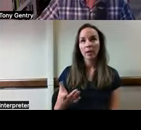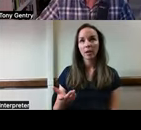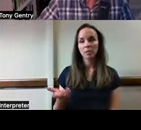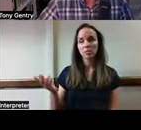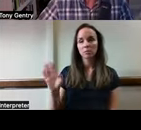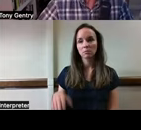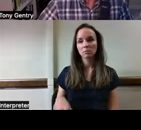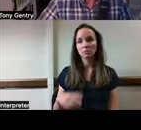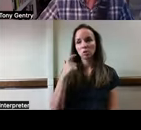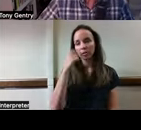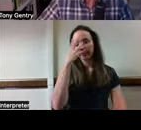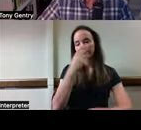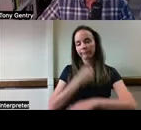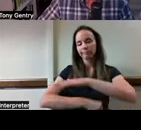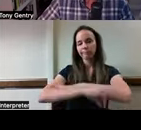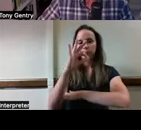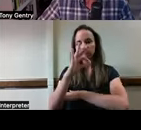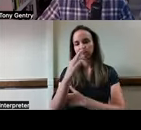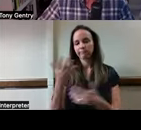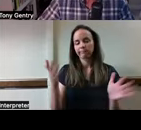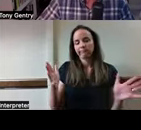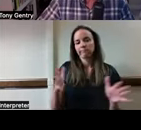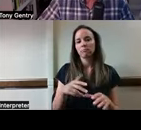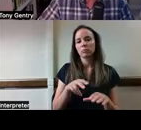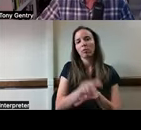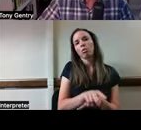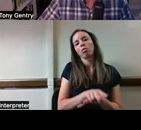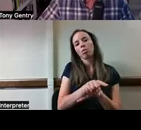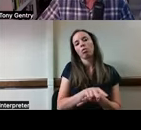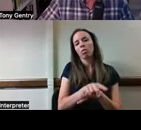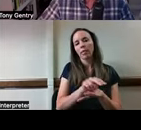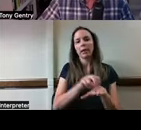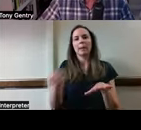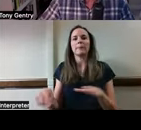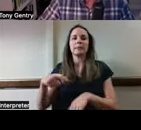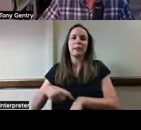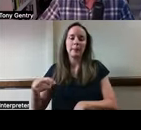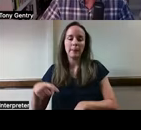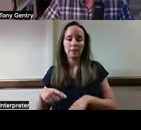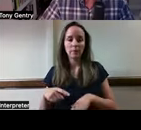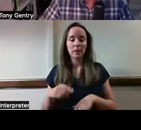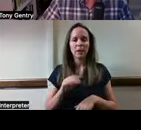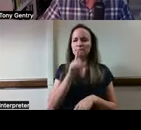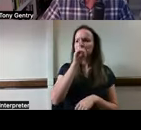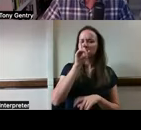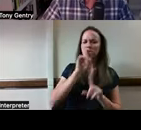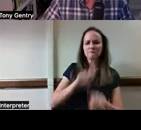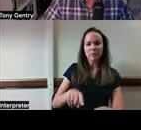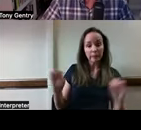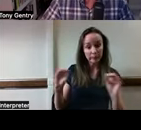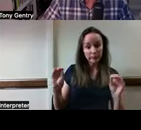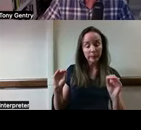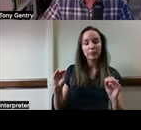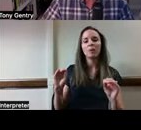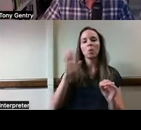out of bed later this morning than I wanted to otherwise. Everything's fine. If you don't respond, then 911 or